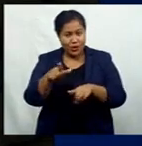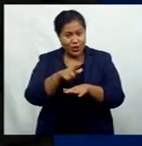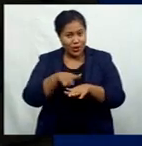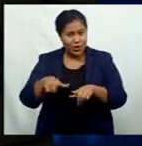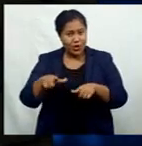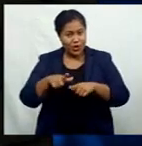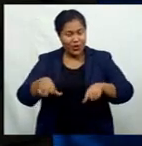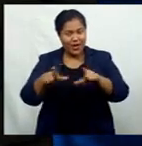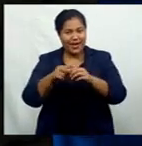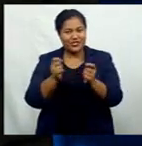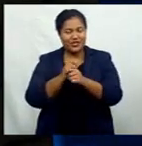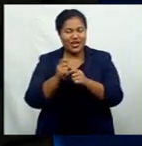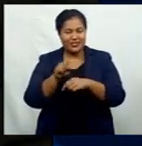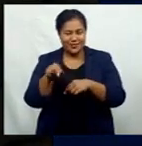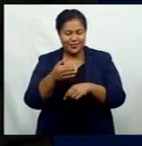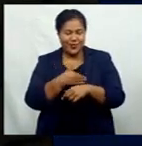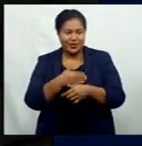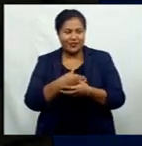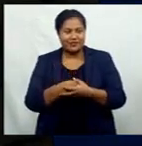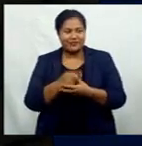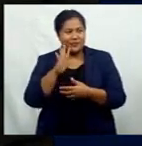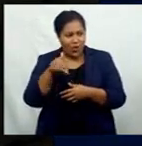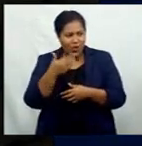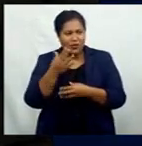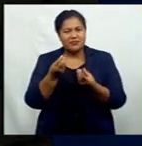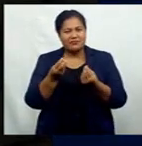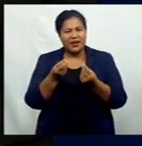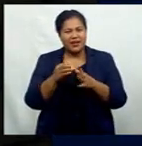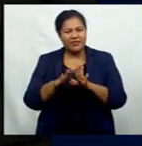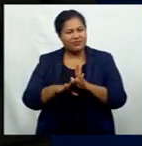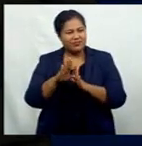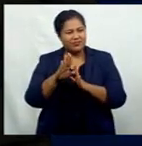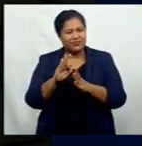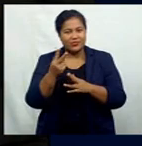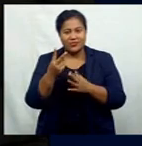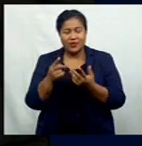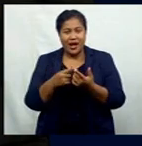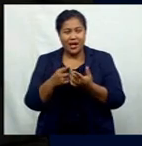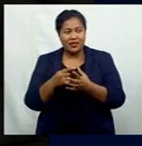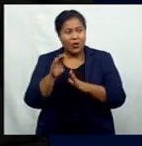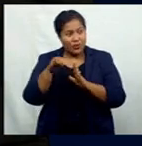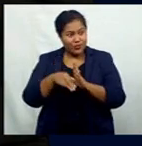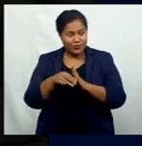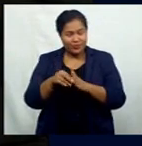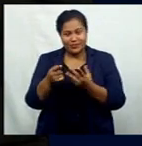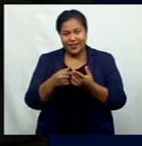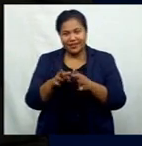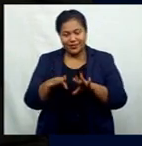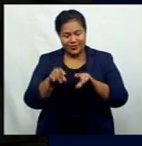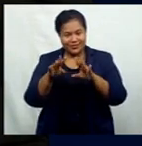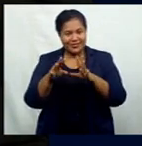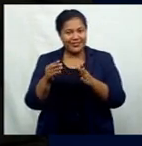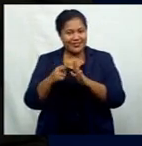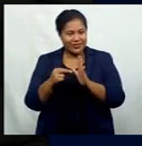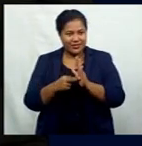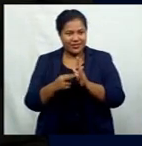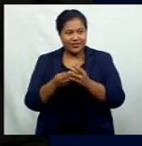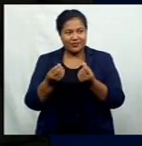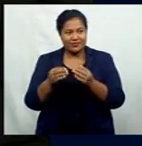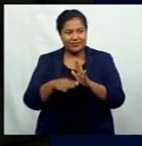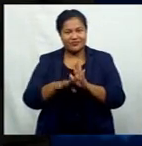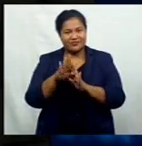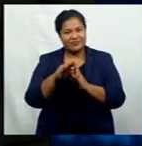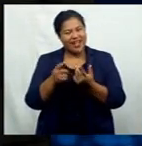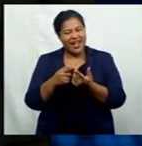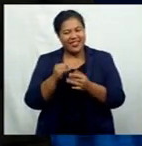set early this morning. As usual, when it slips against our two major trading partners, the Aussie and Kiwi dollars, the Sangamoli rose against the other